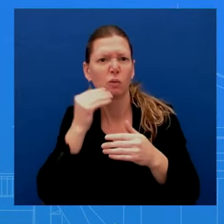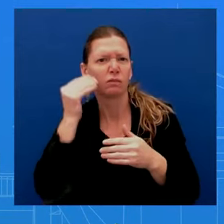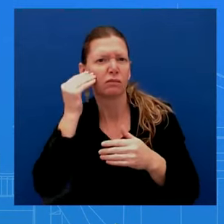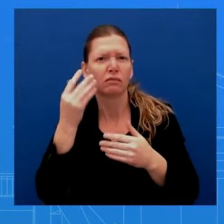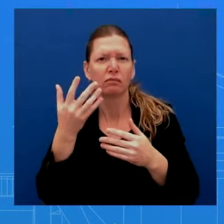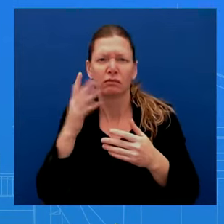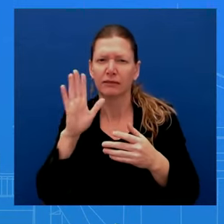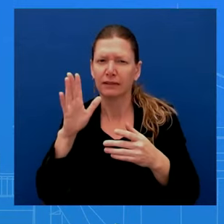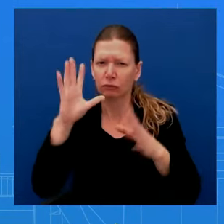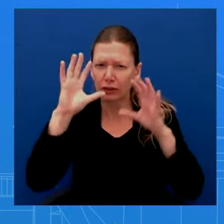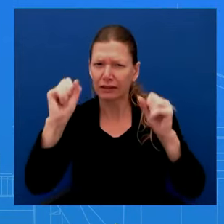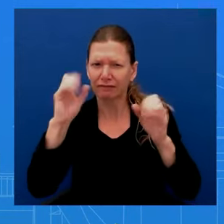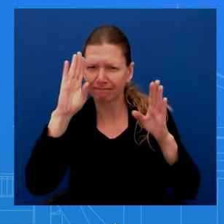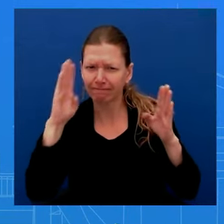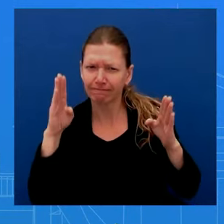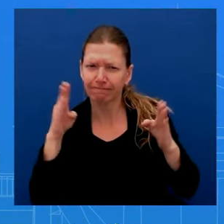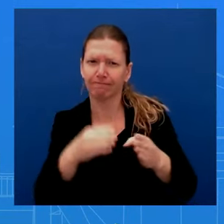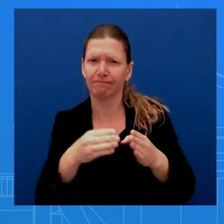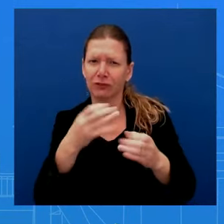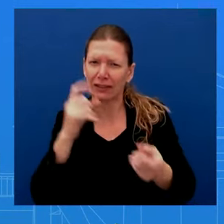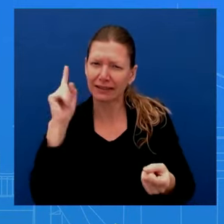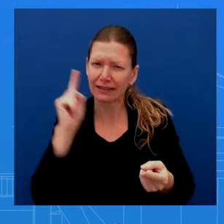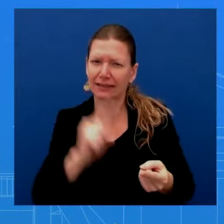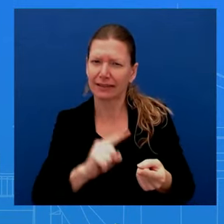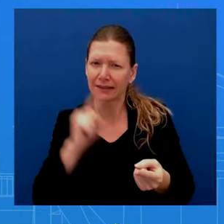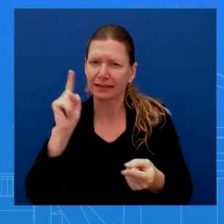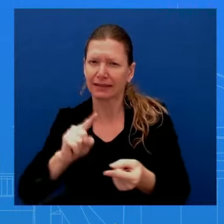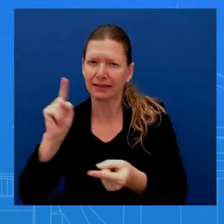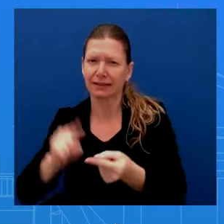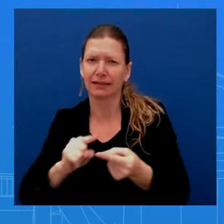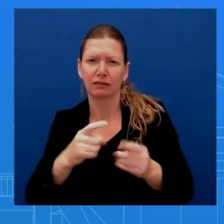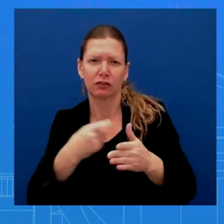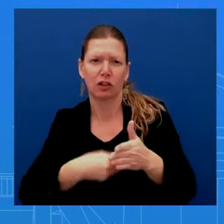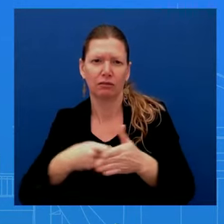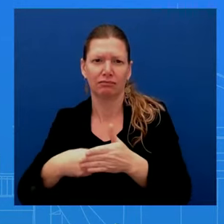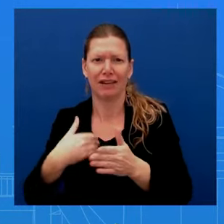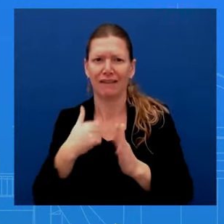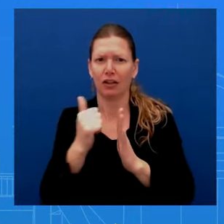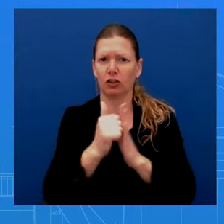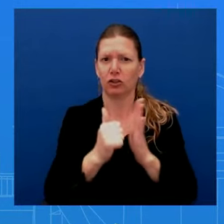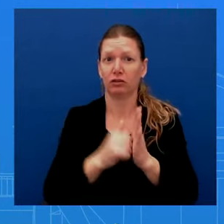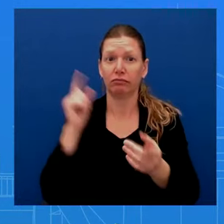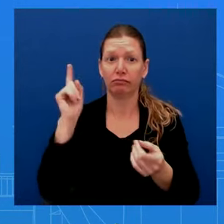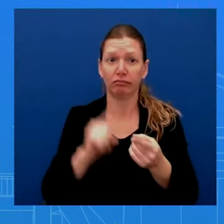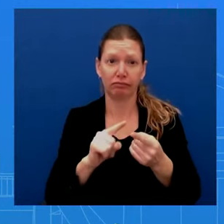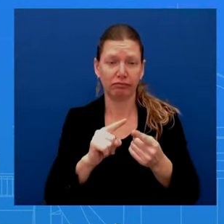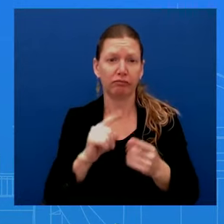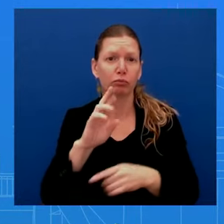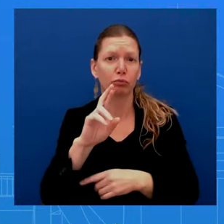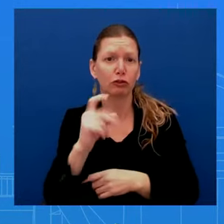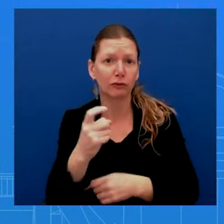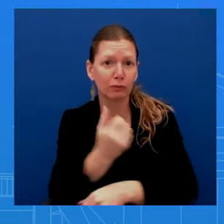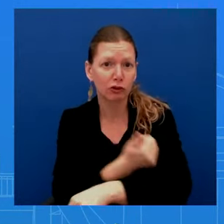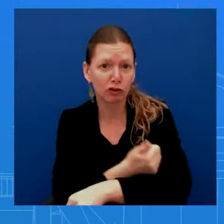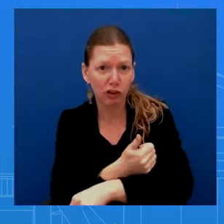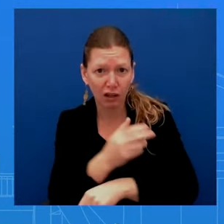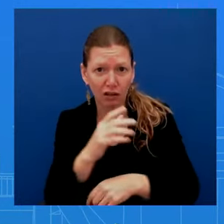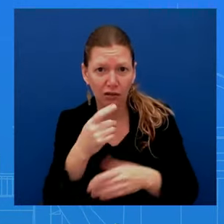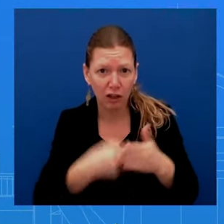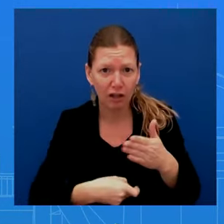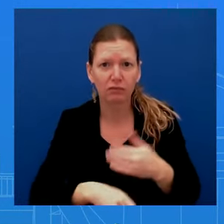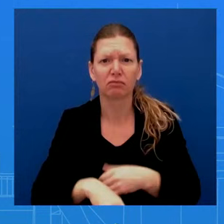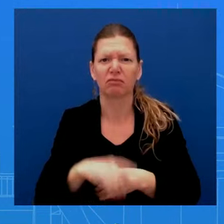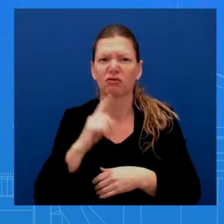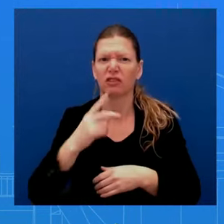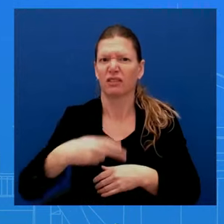to lower prescription drug costs much higher here than in the rest of the world, so bringing down insulin prices, bringing down